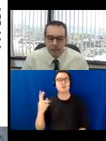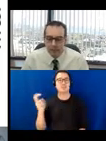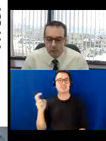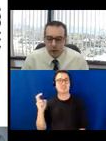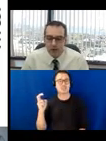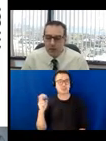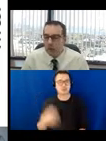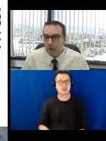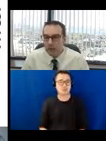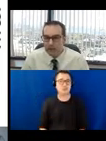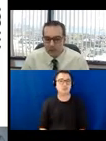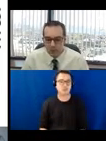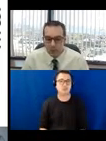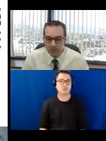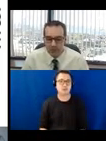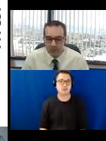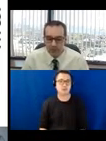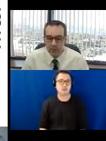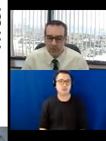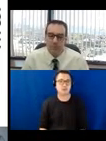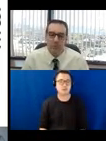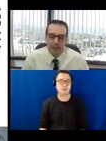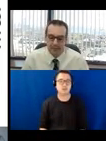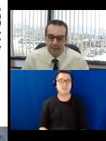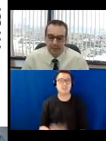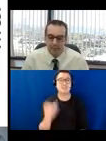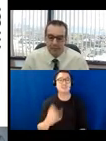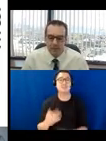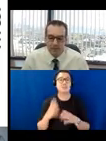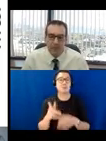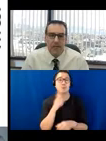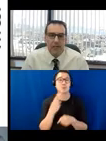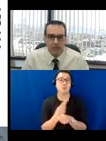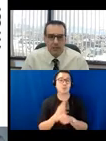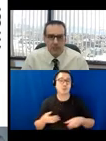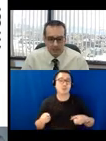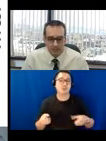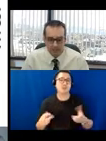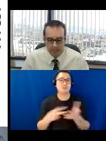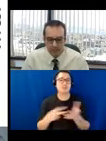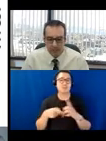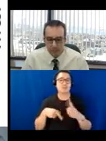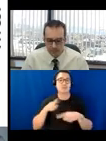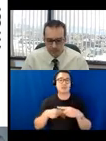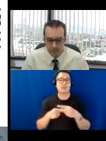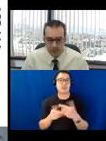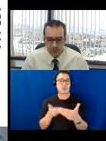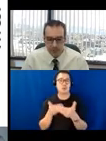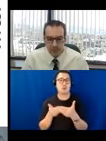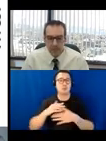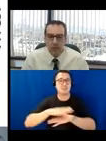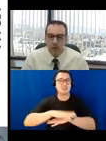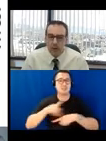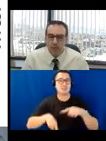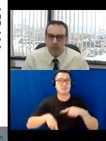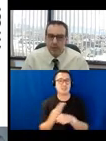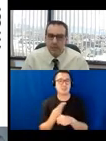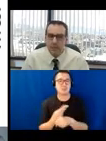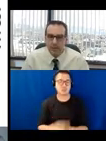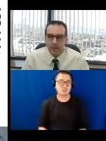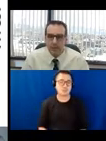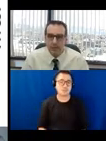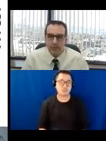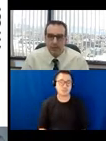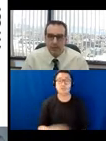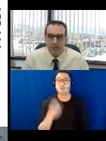interfere with the required toe clearances or prevent someone using a mobility device from getting close enough to the table to use it. Not every